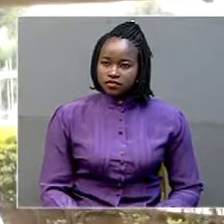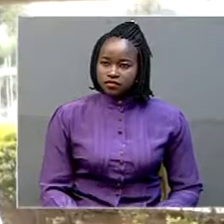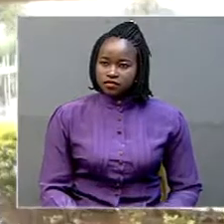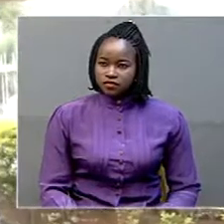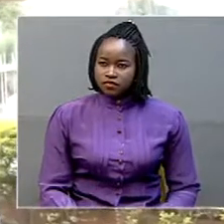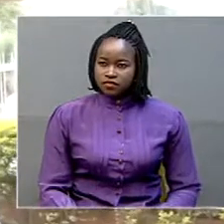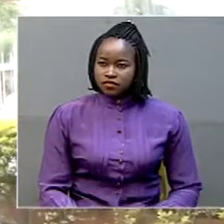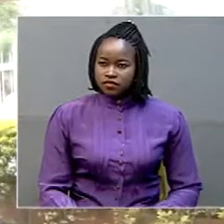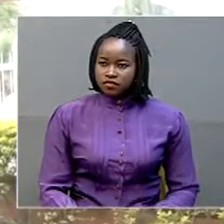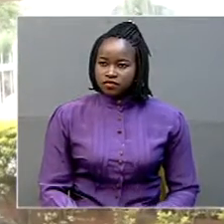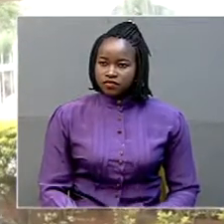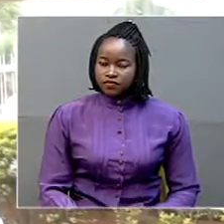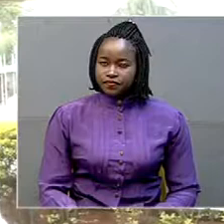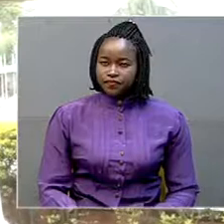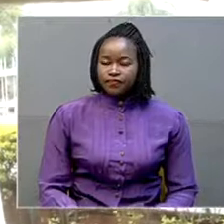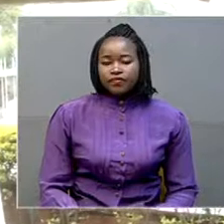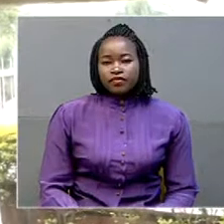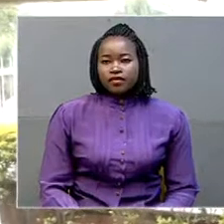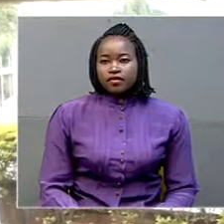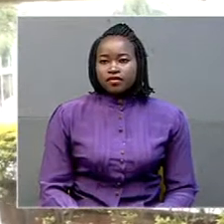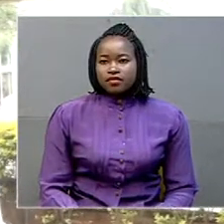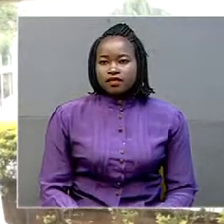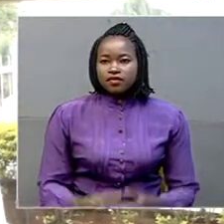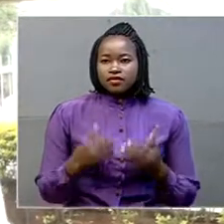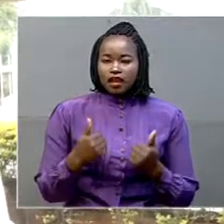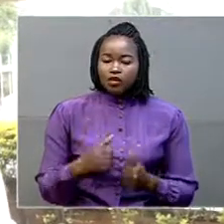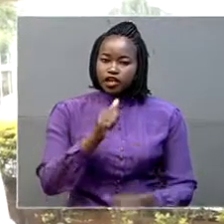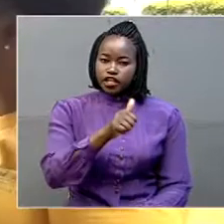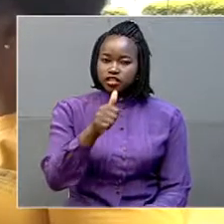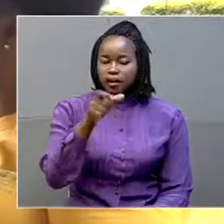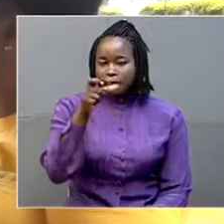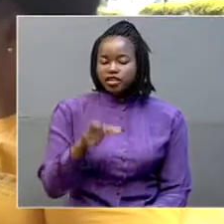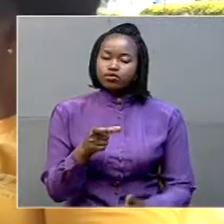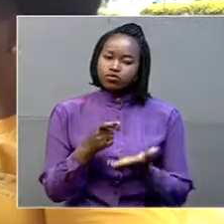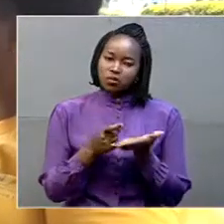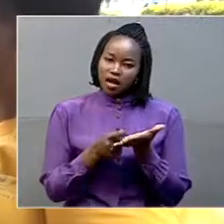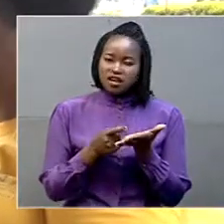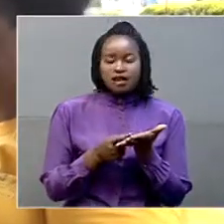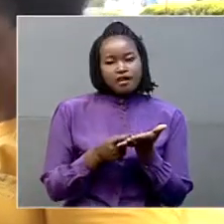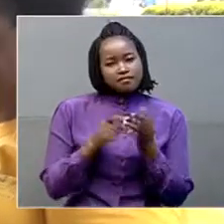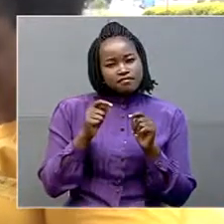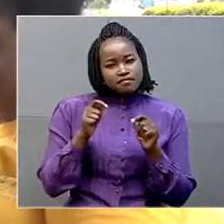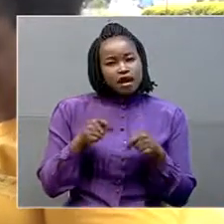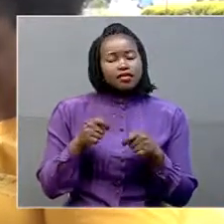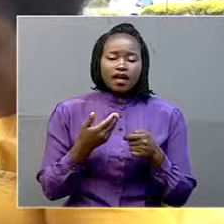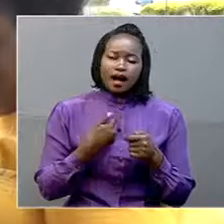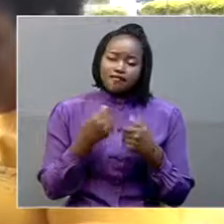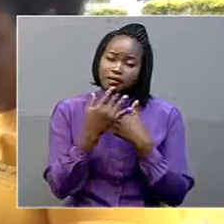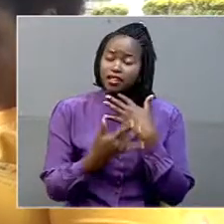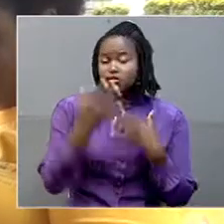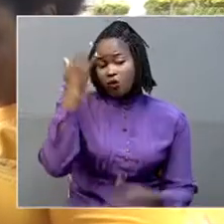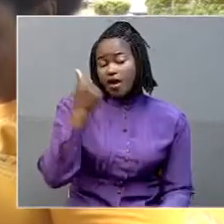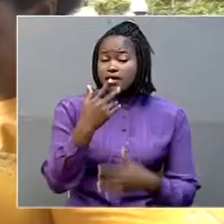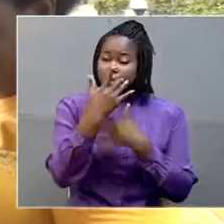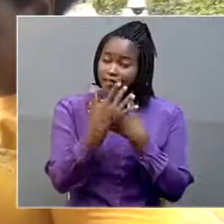The donation is a noble cause for each and every Ugandan, each and every human being because blood is one of those components